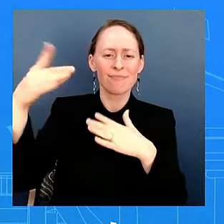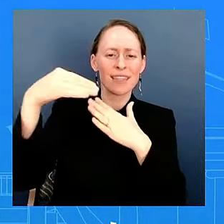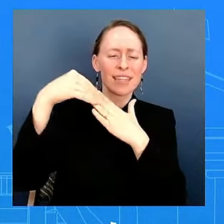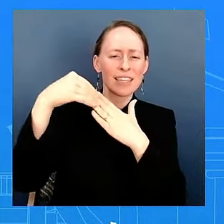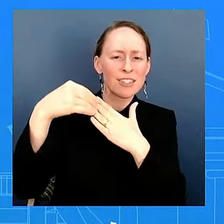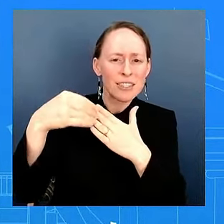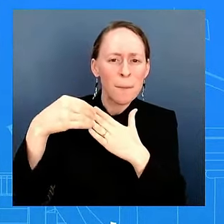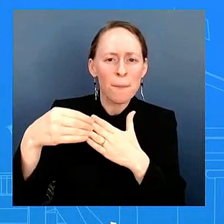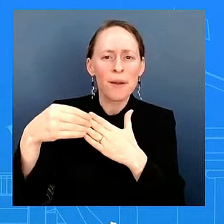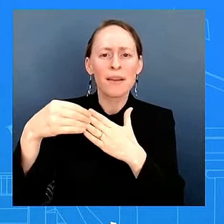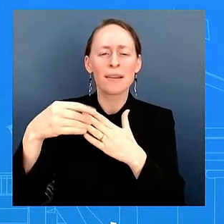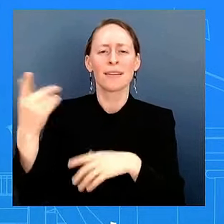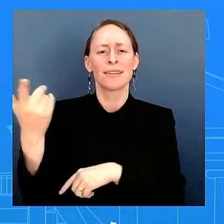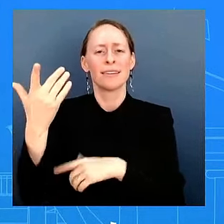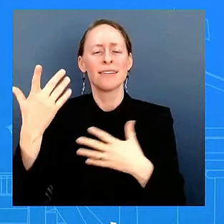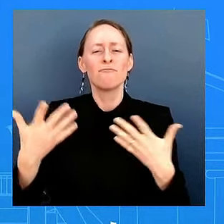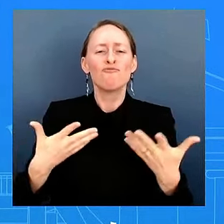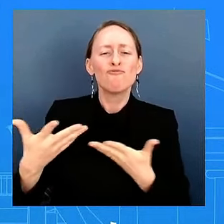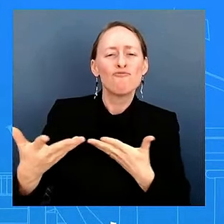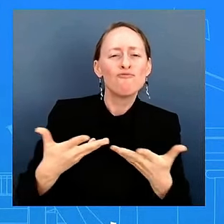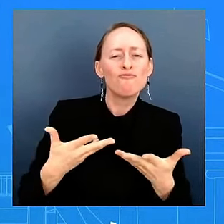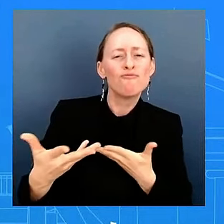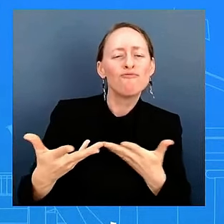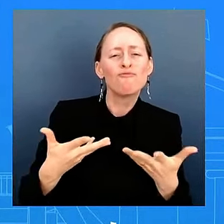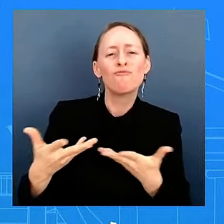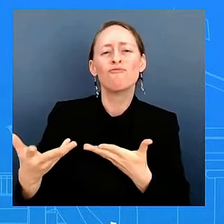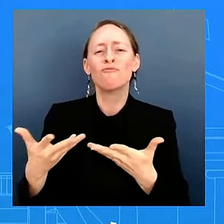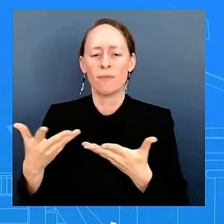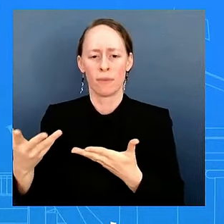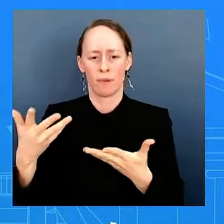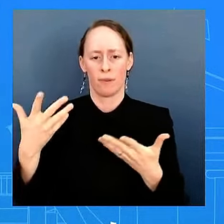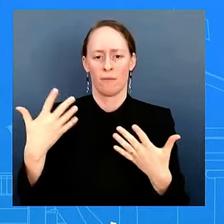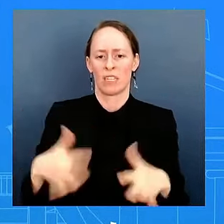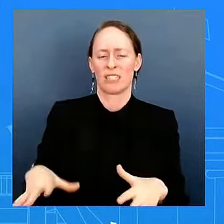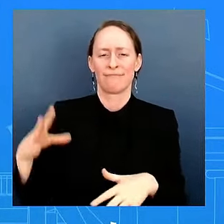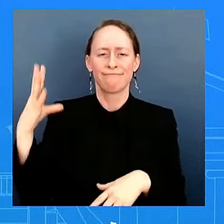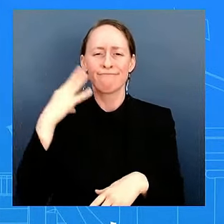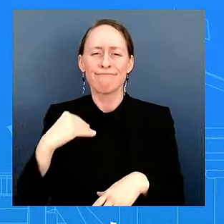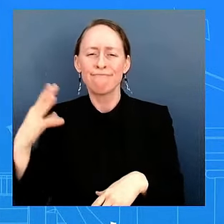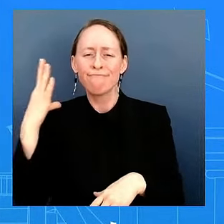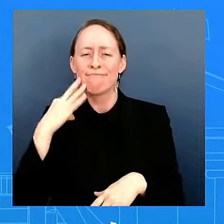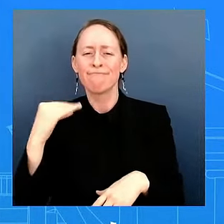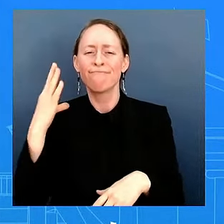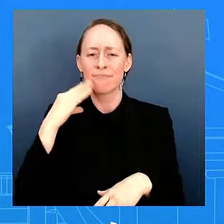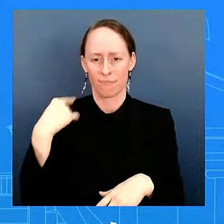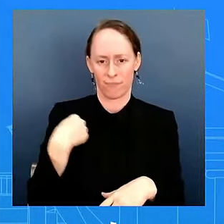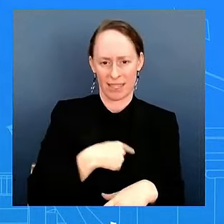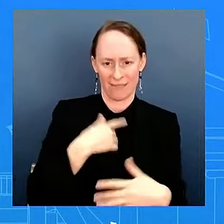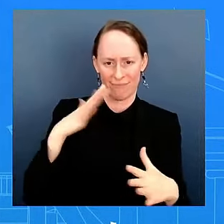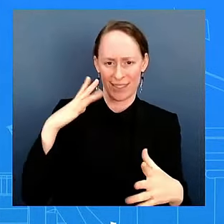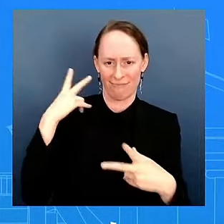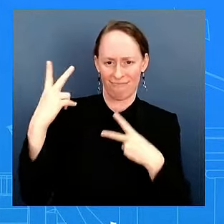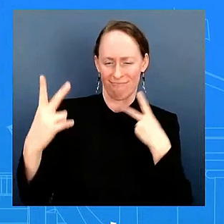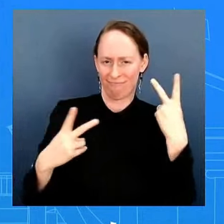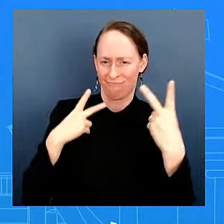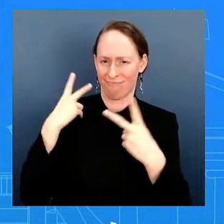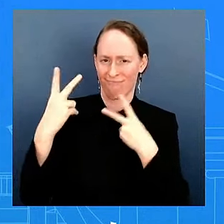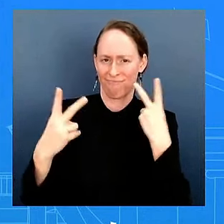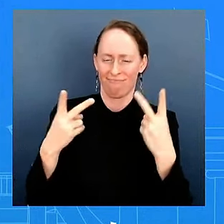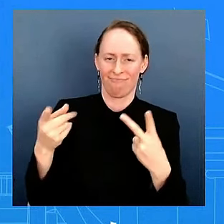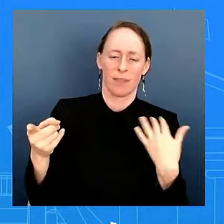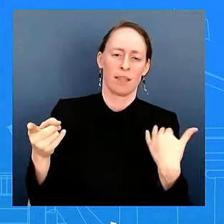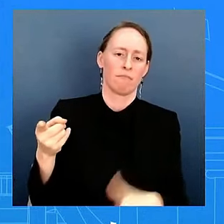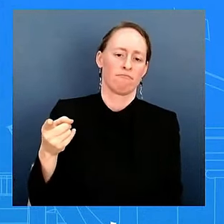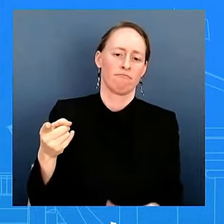And so what he has seen these past, what we've all watched and experienced these past couple of weeks, is